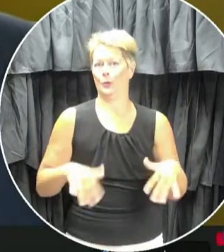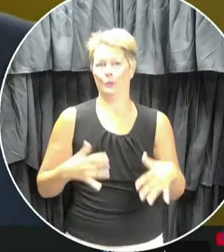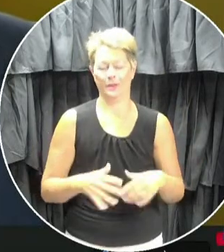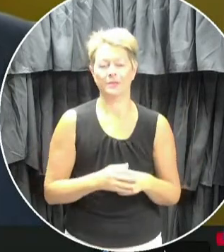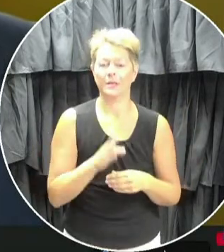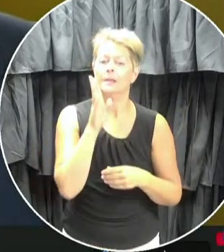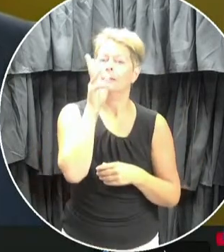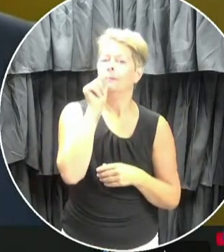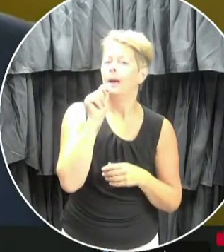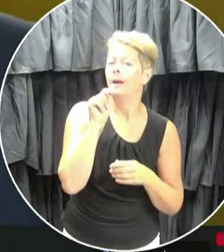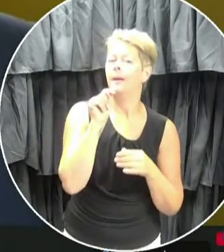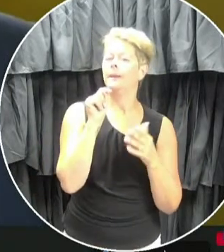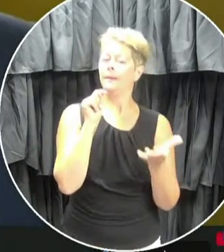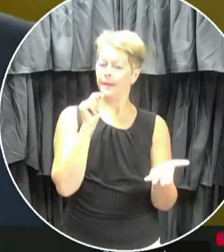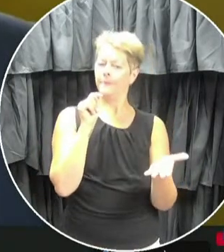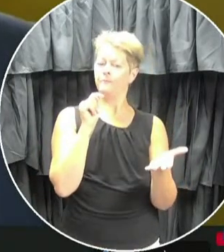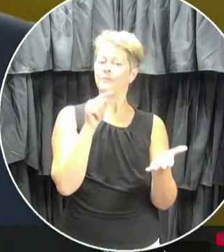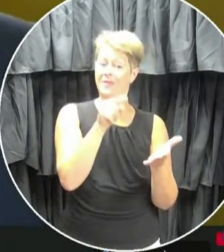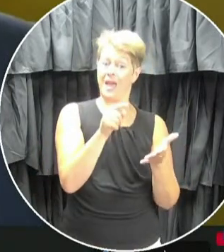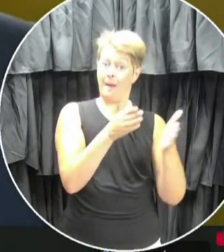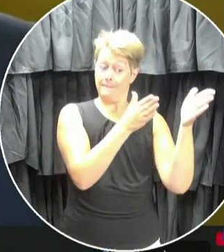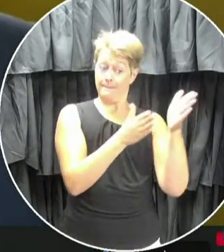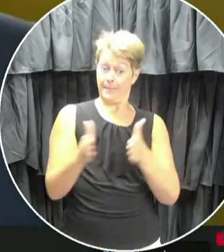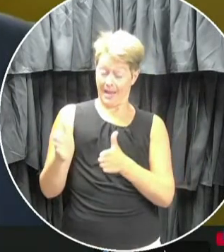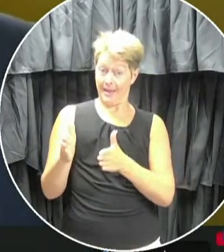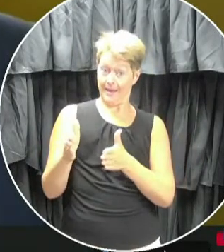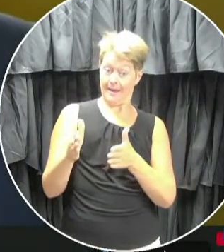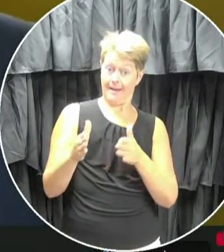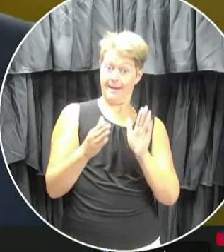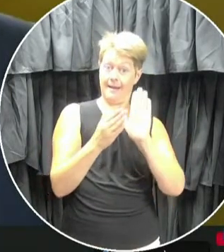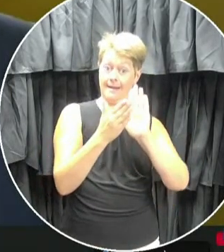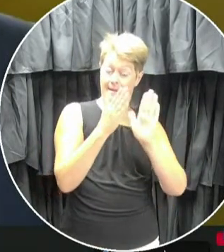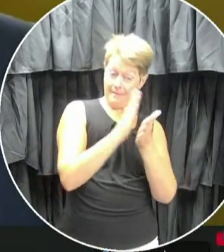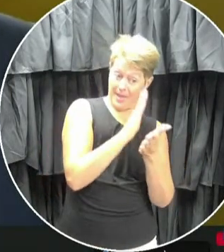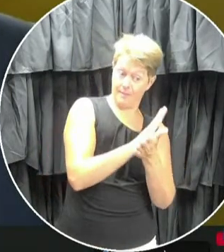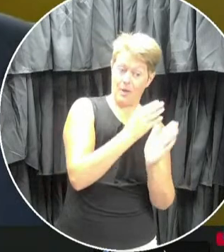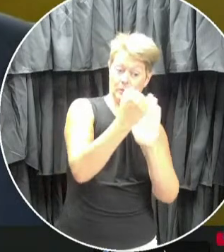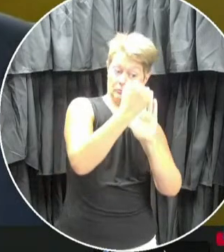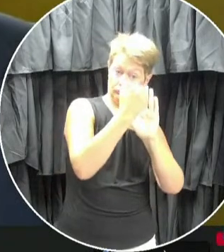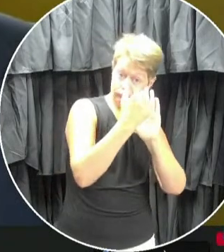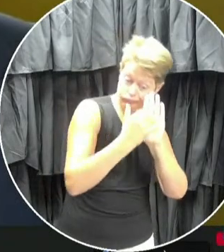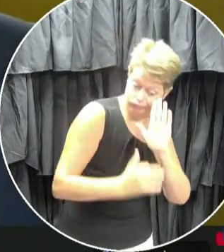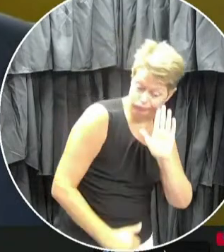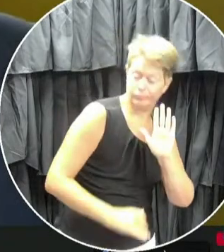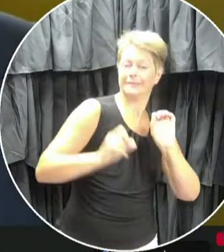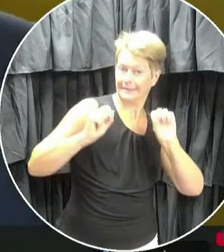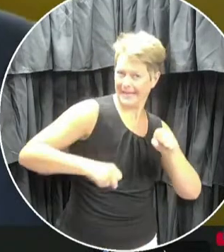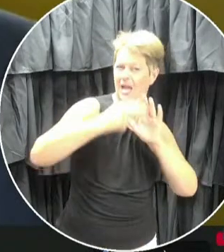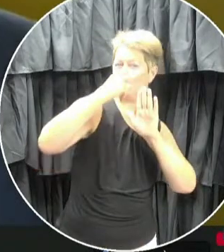are articulated and addressed in the plan and its appendices. And again, I encourage all to read it.